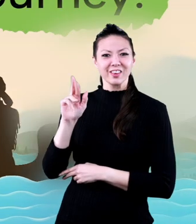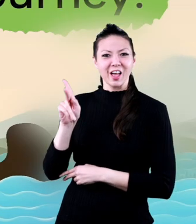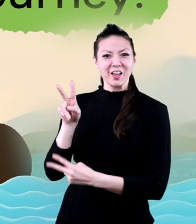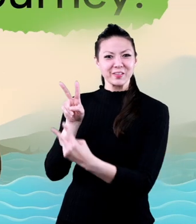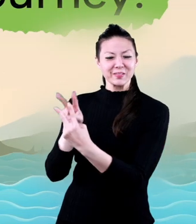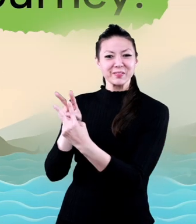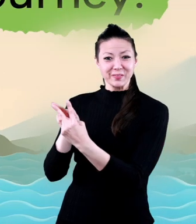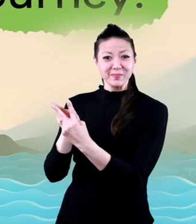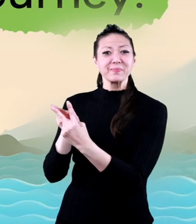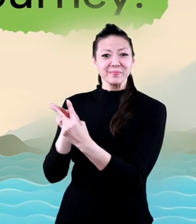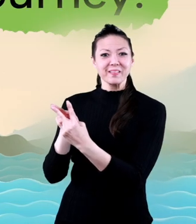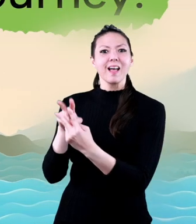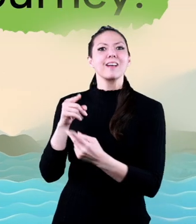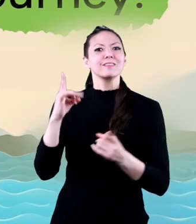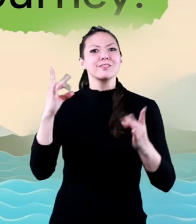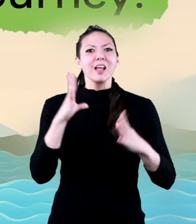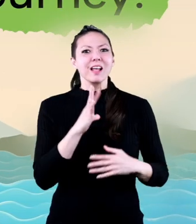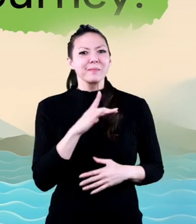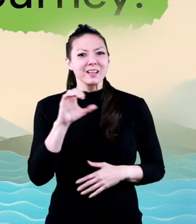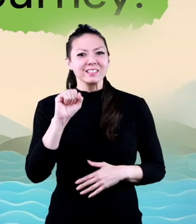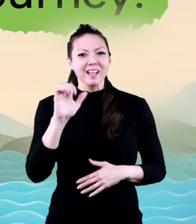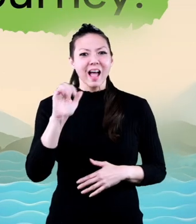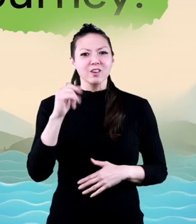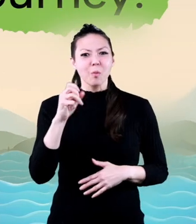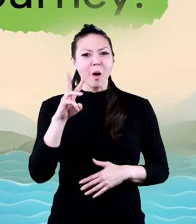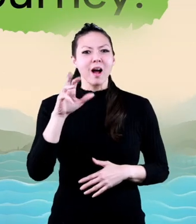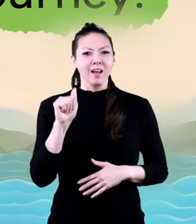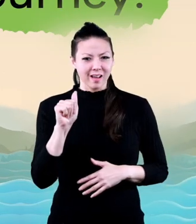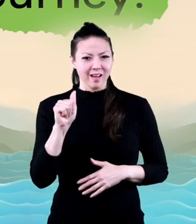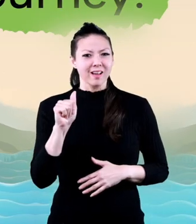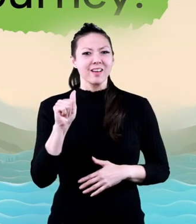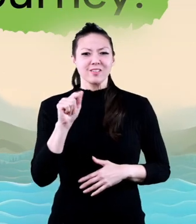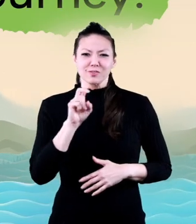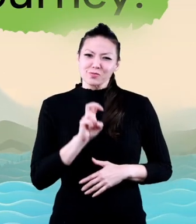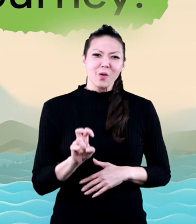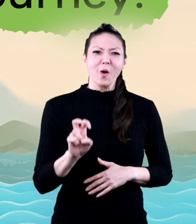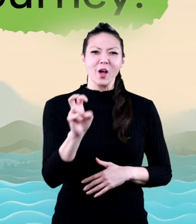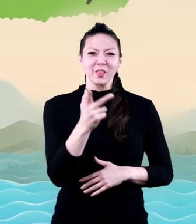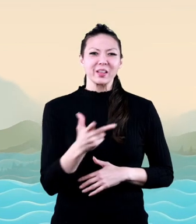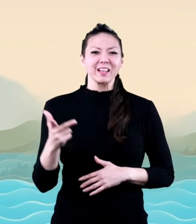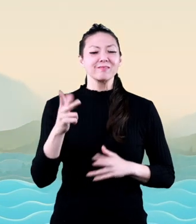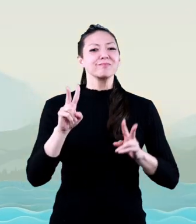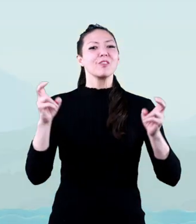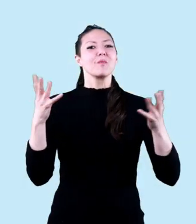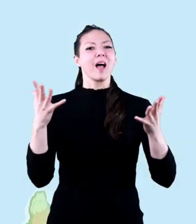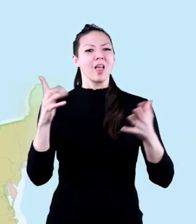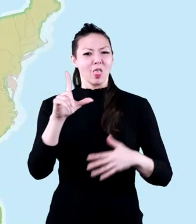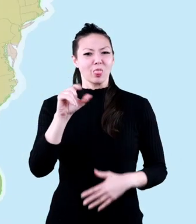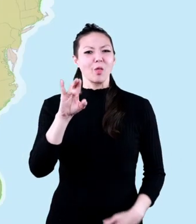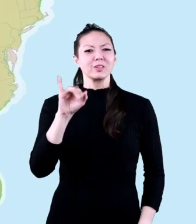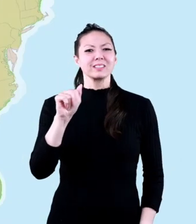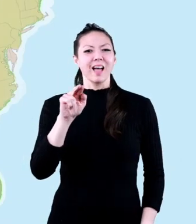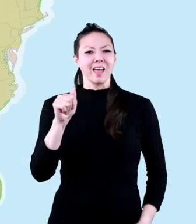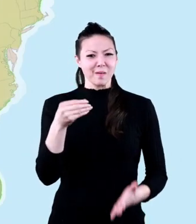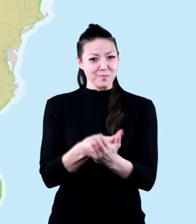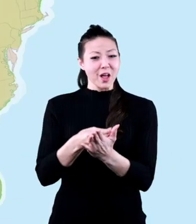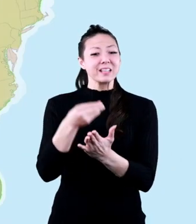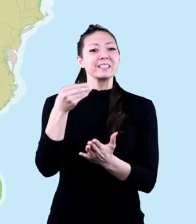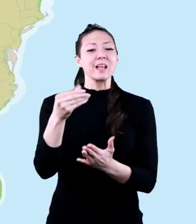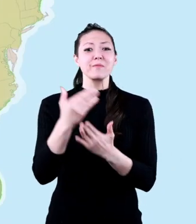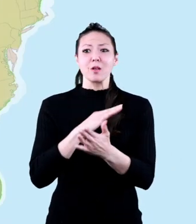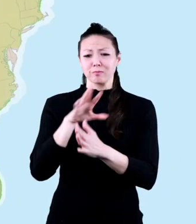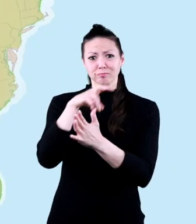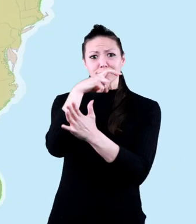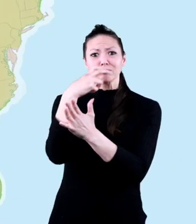Lewis, Clark, and Sacagawea's incredible journey. The Louisiana Purchase